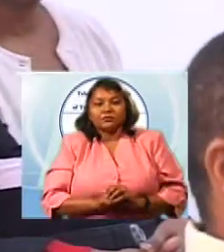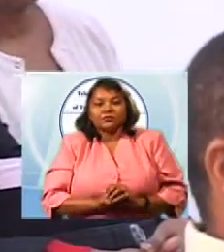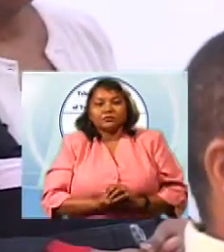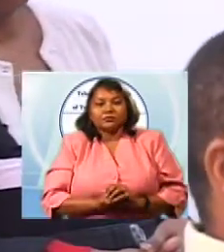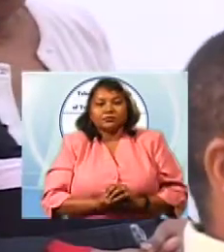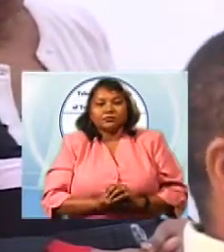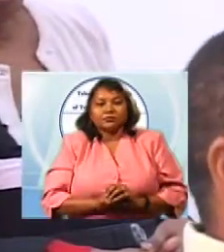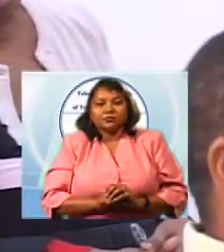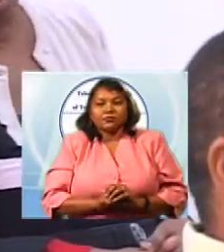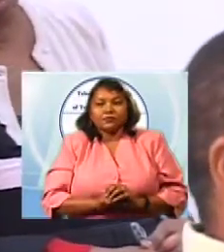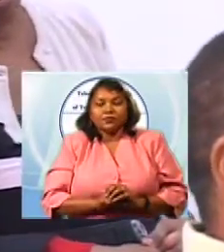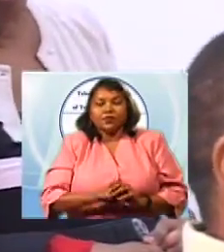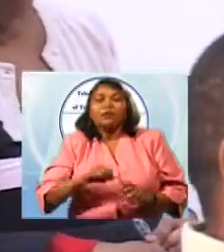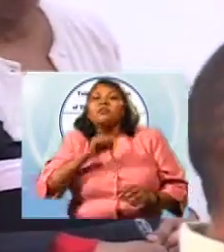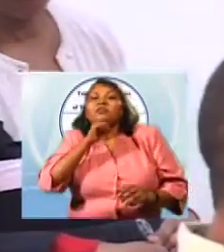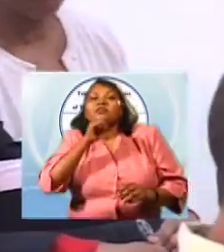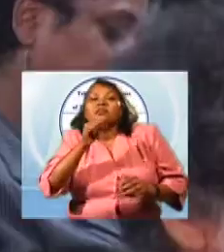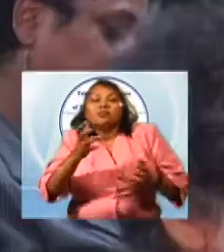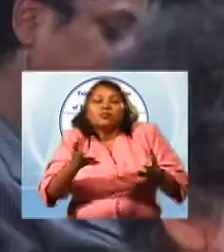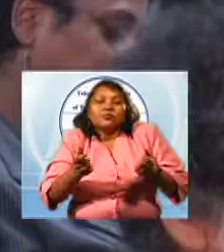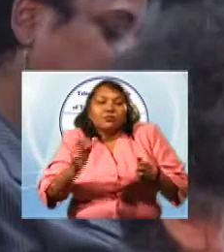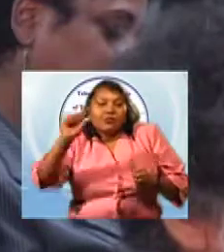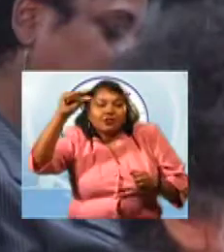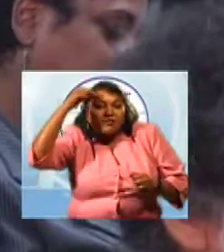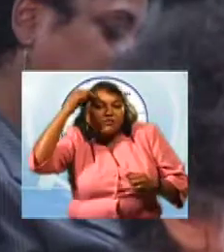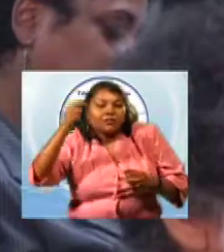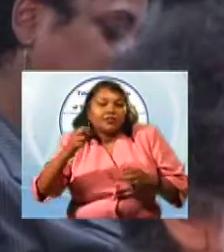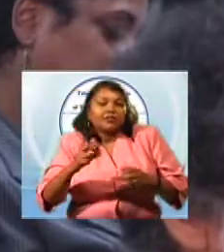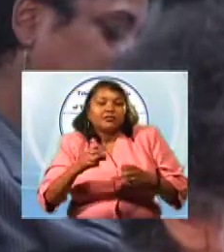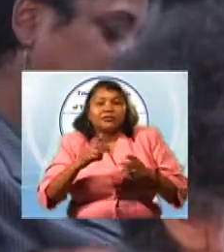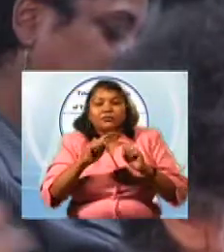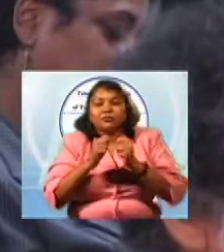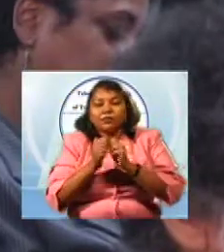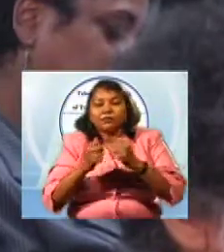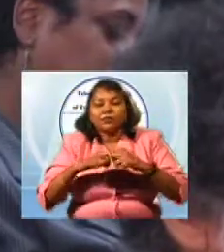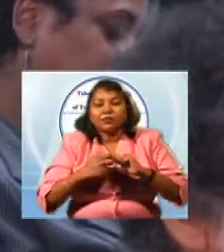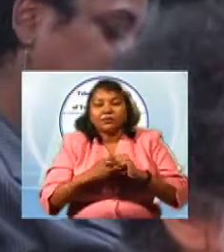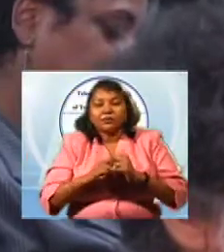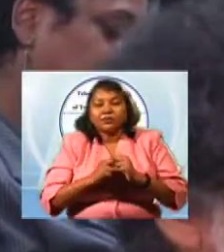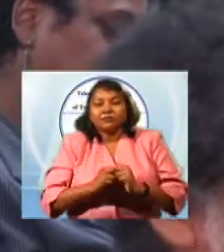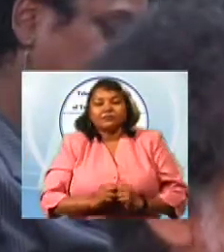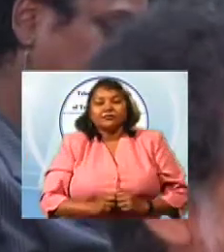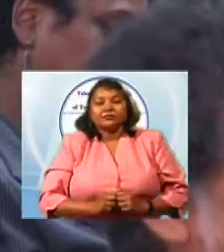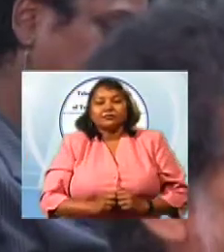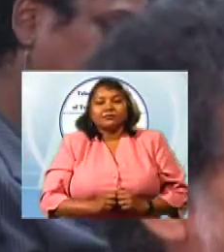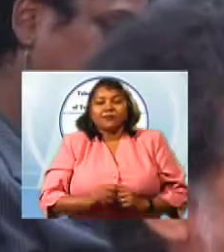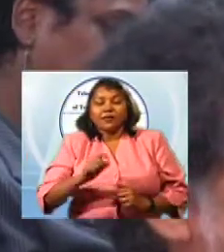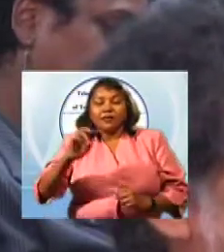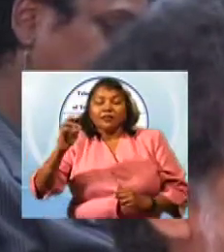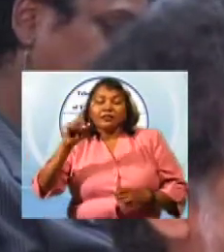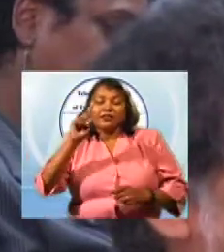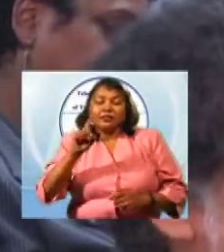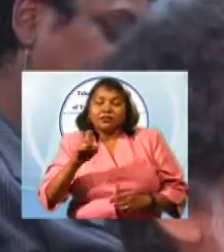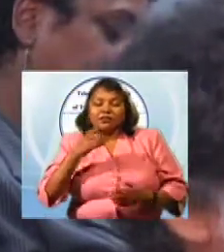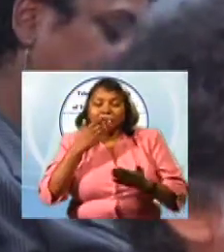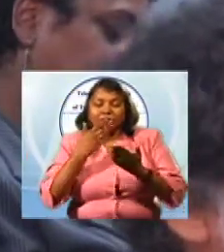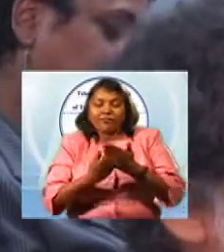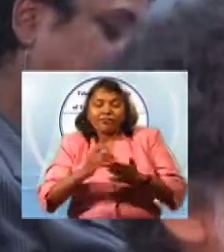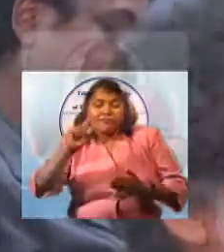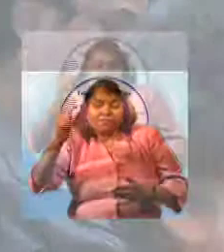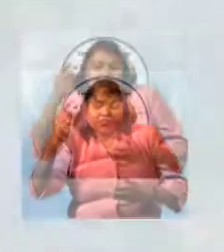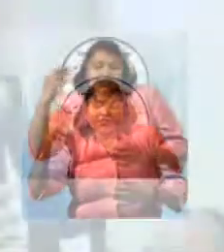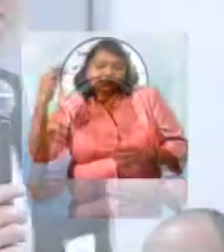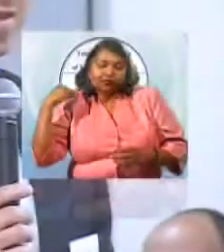Speaking to issues of political independence and funding independence, first-class management, and talented personnel.